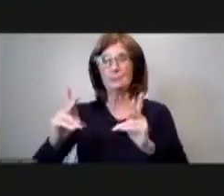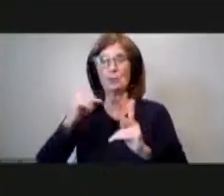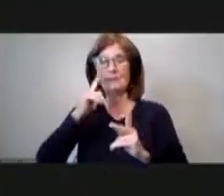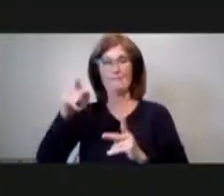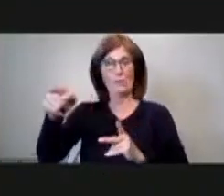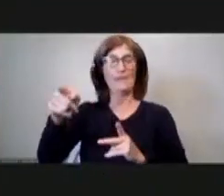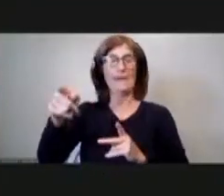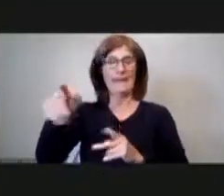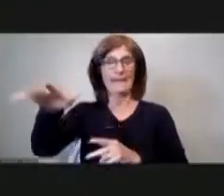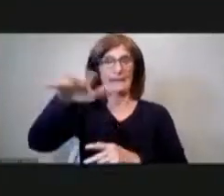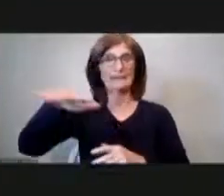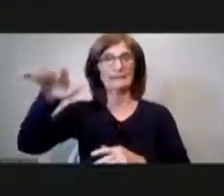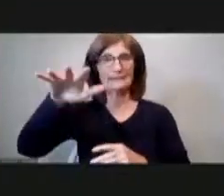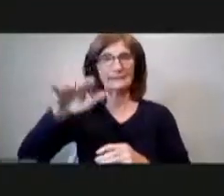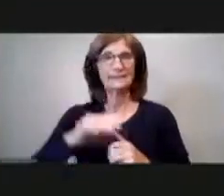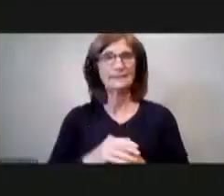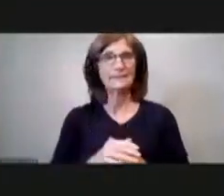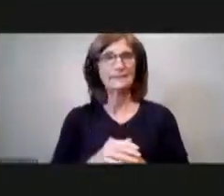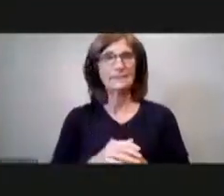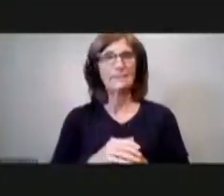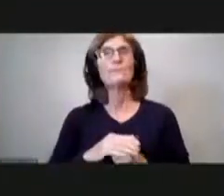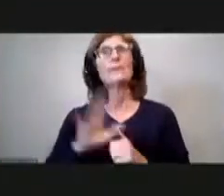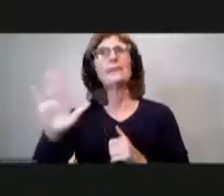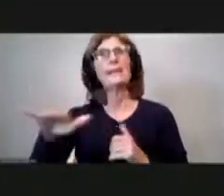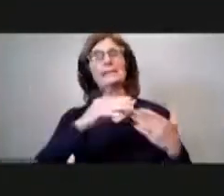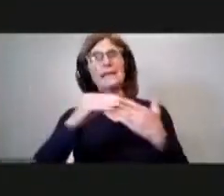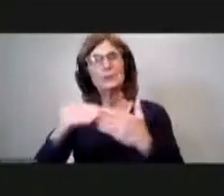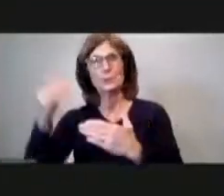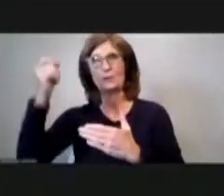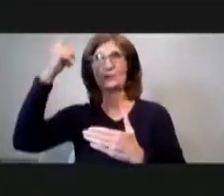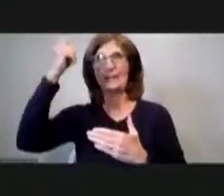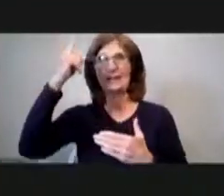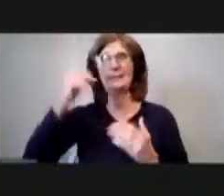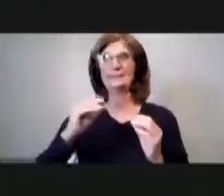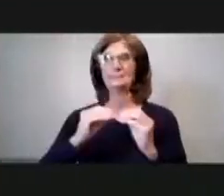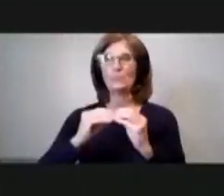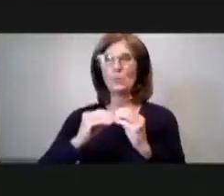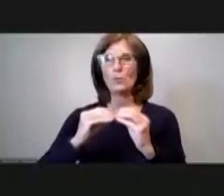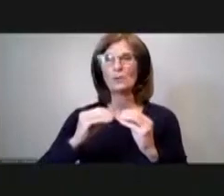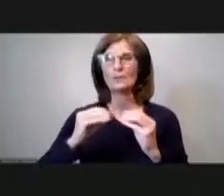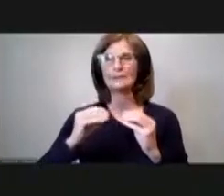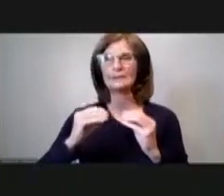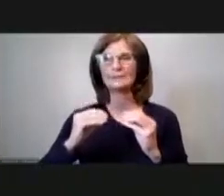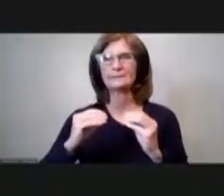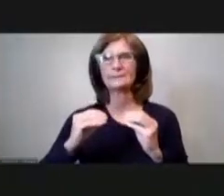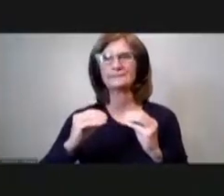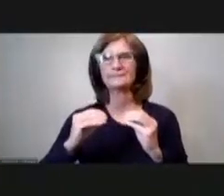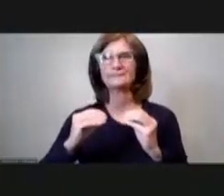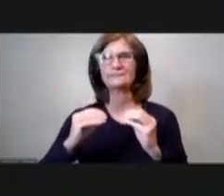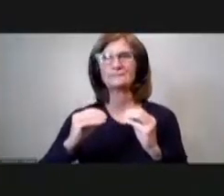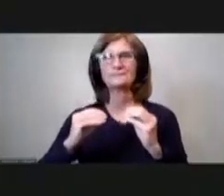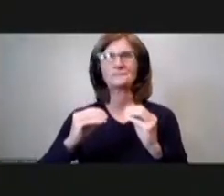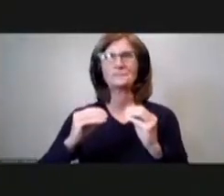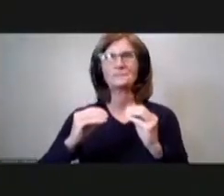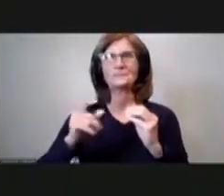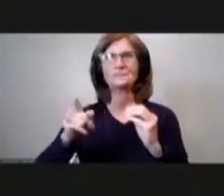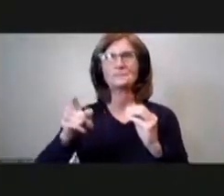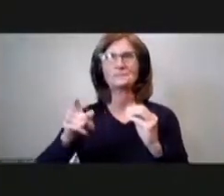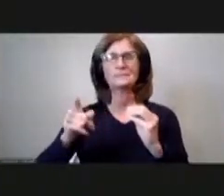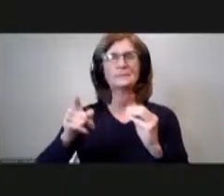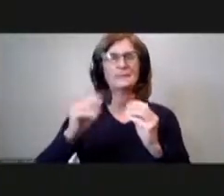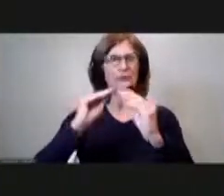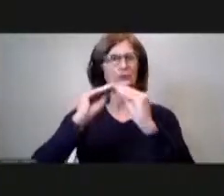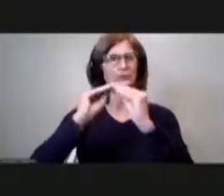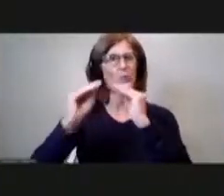understand that led to understanding more of the um scoring system that's in